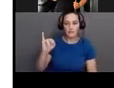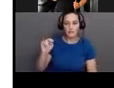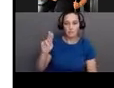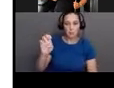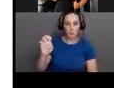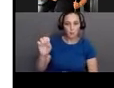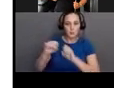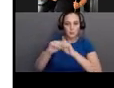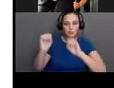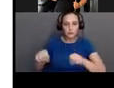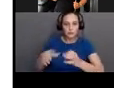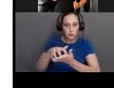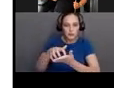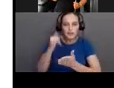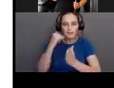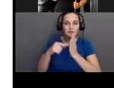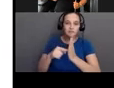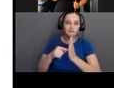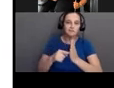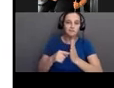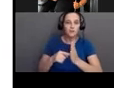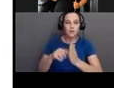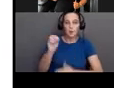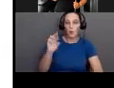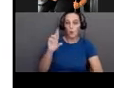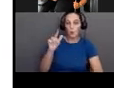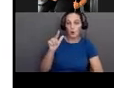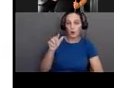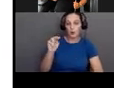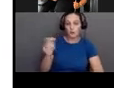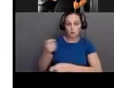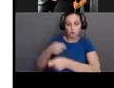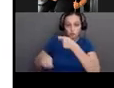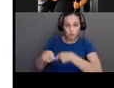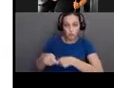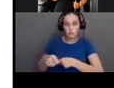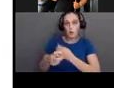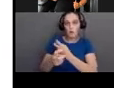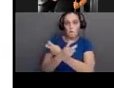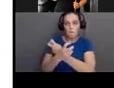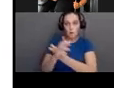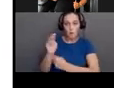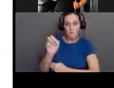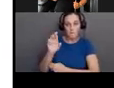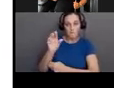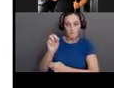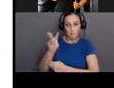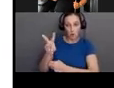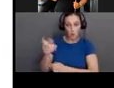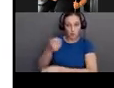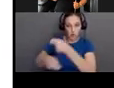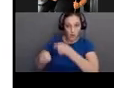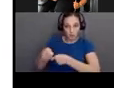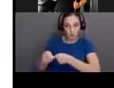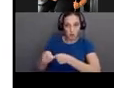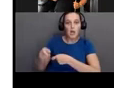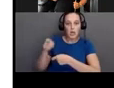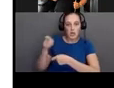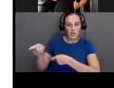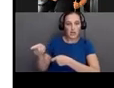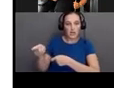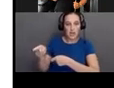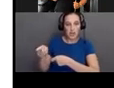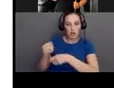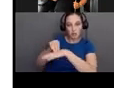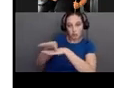transplant or a bone marrow transplant, things like that. And so that's a group who would have symptoms also if they caught